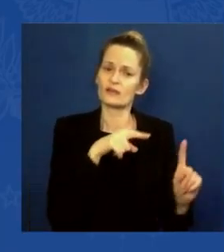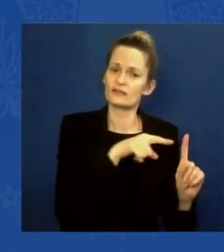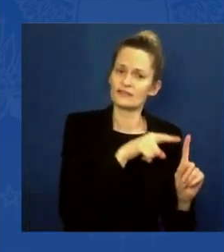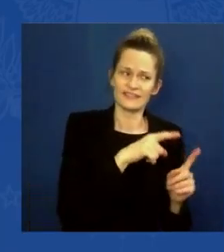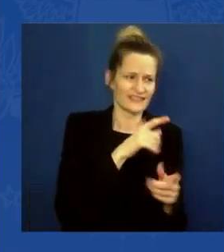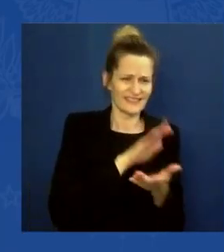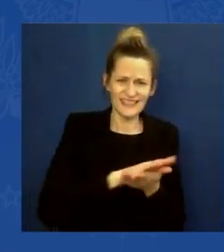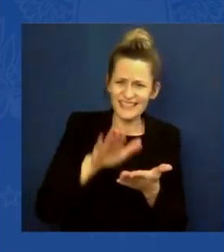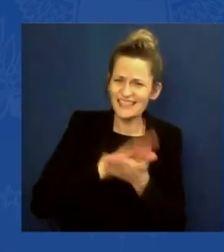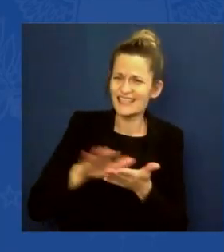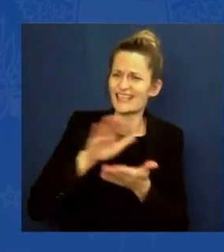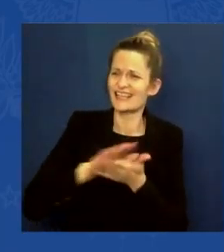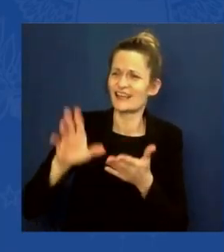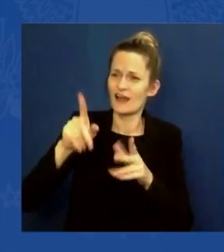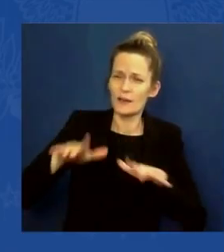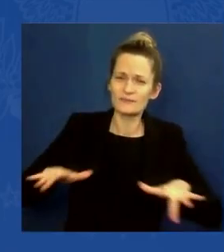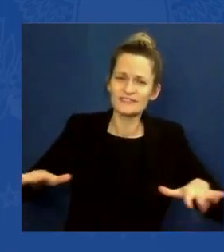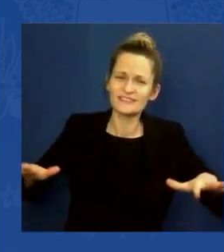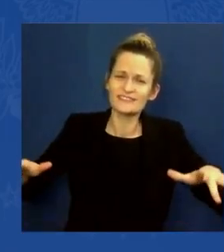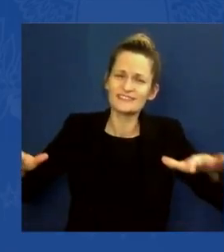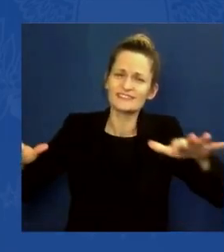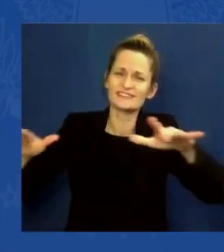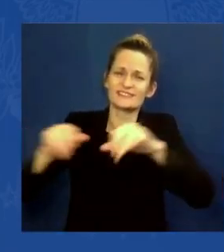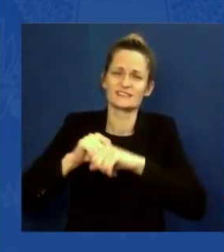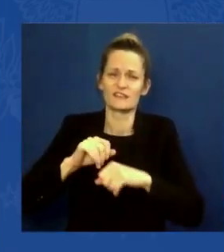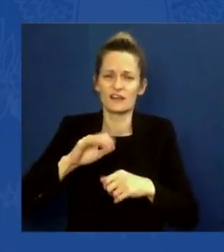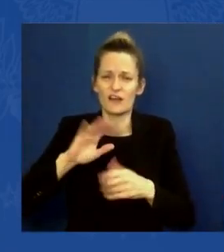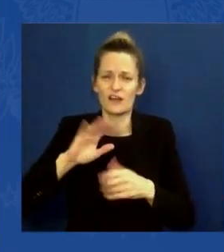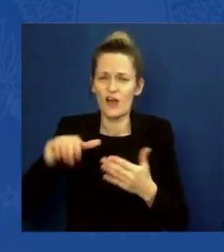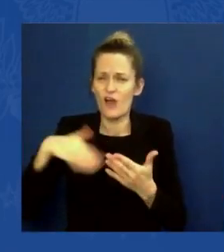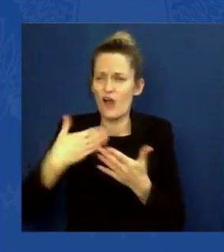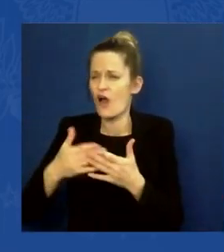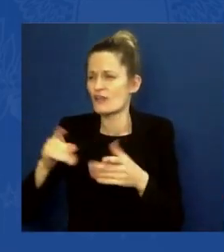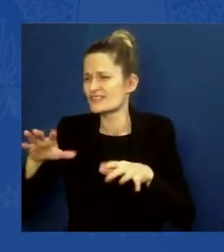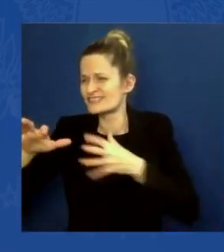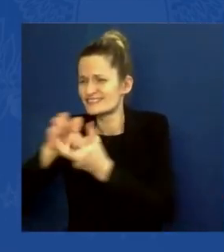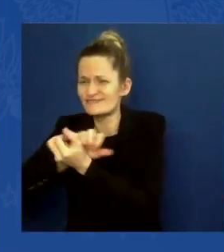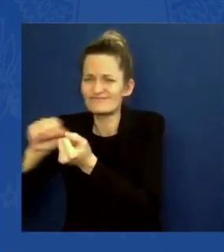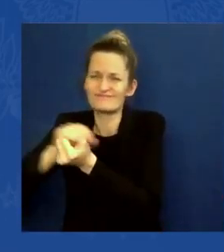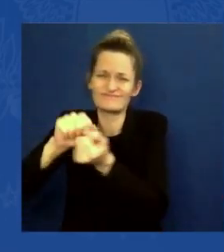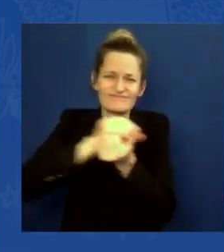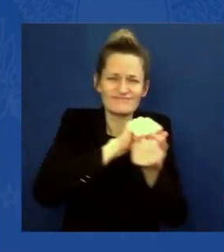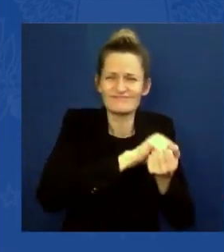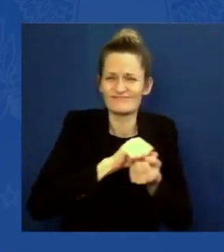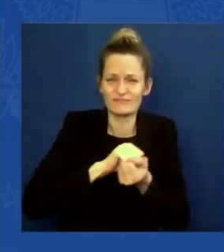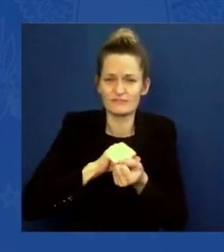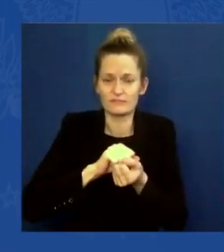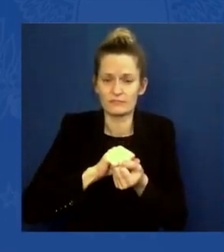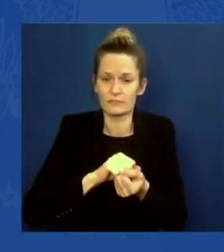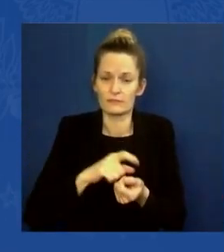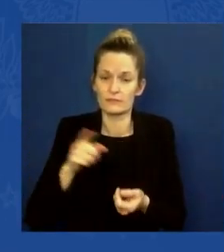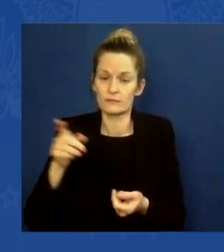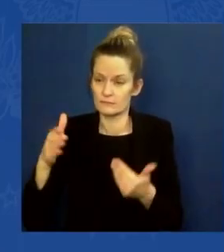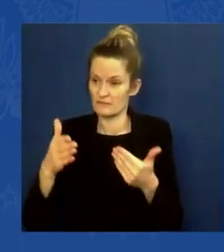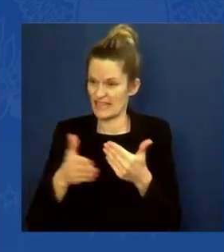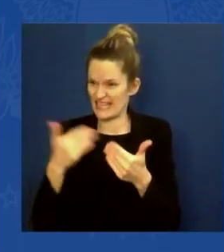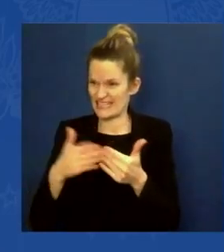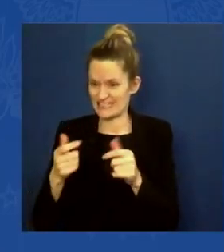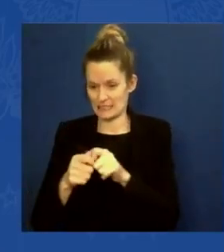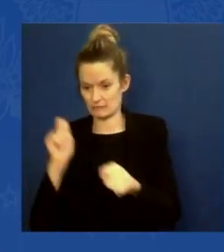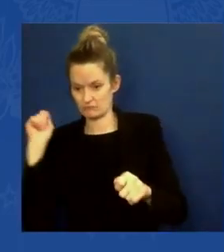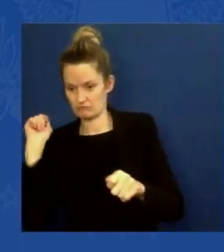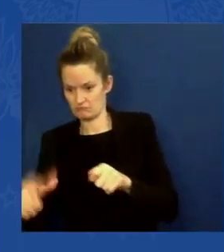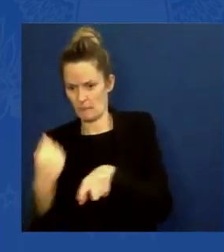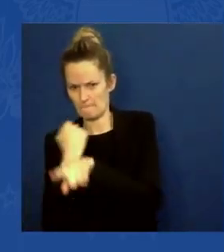underbrush, enable fires that enable fires to spread, by planting trees to fight climate change. In the end, it's not about